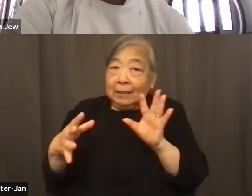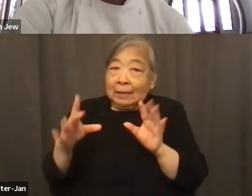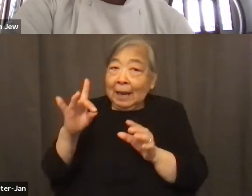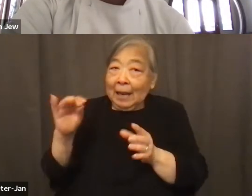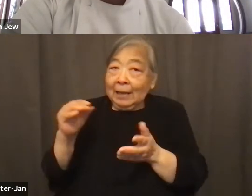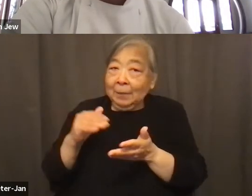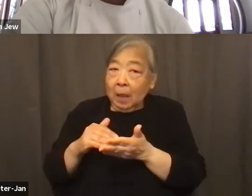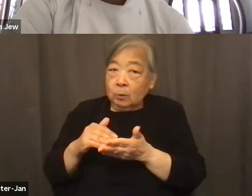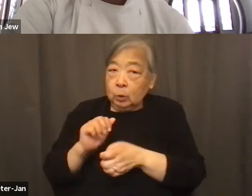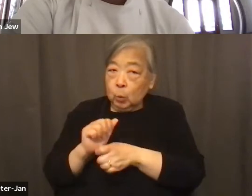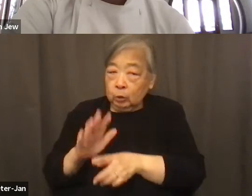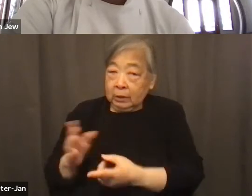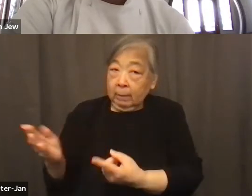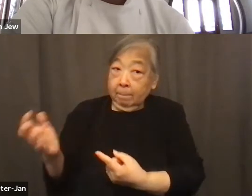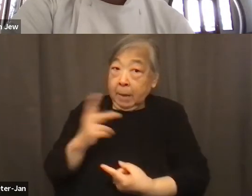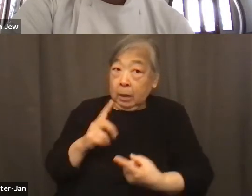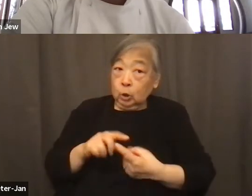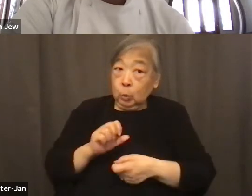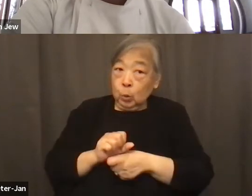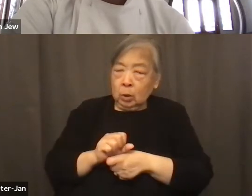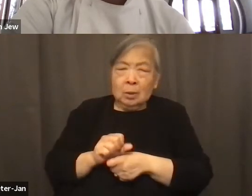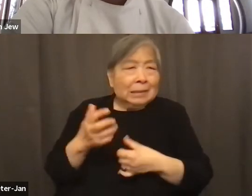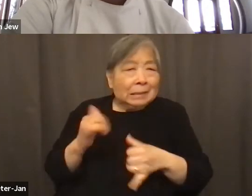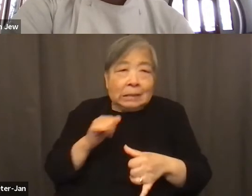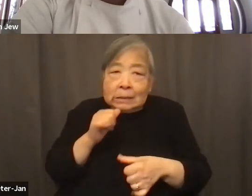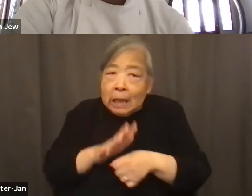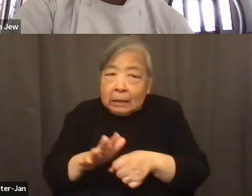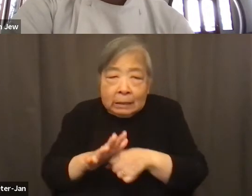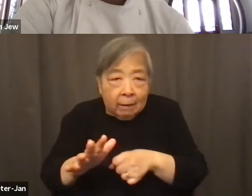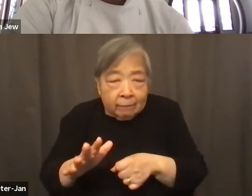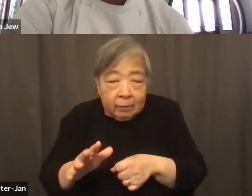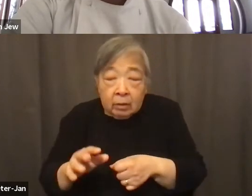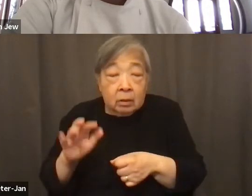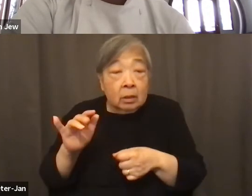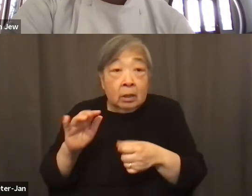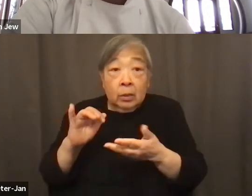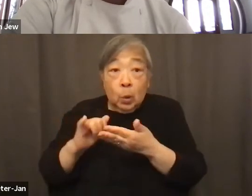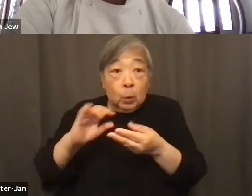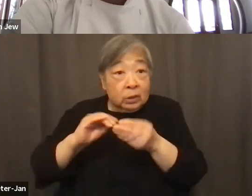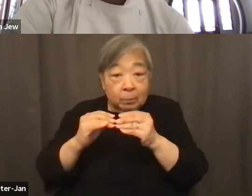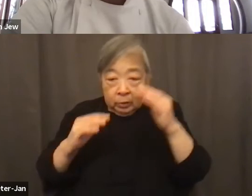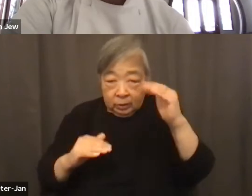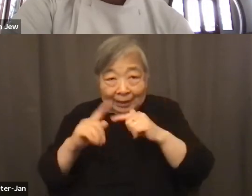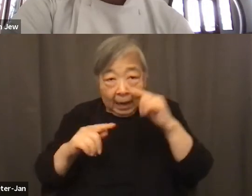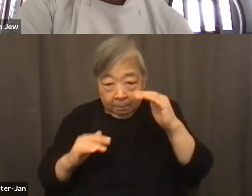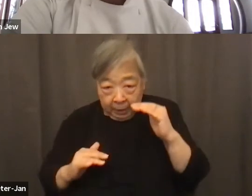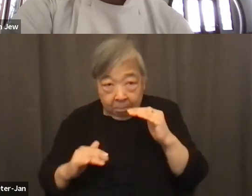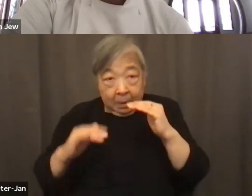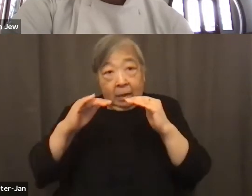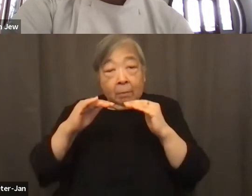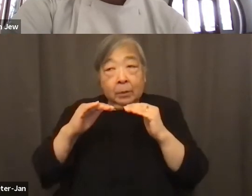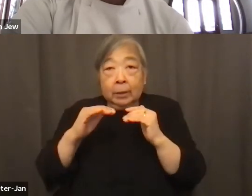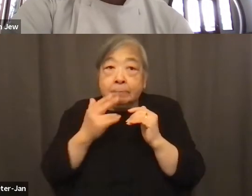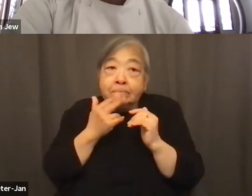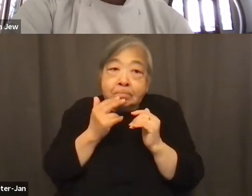work. We are still short a quarter million every day. Those numbers cannot be made up by the little gift cards, the